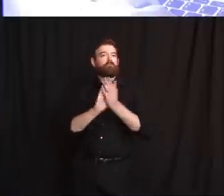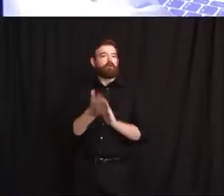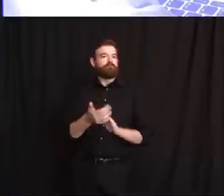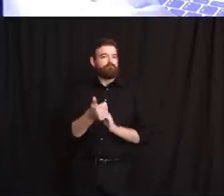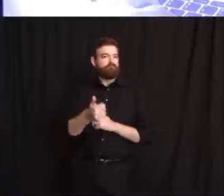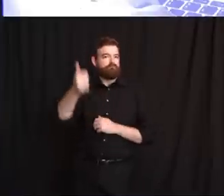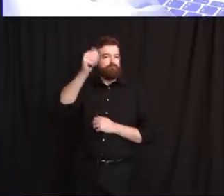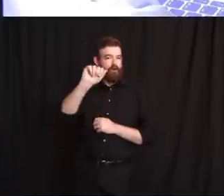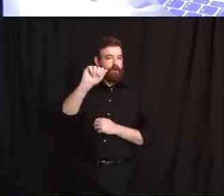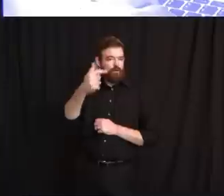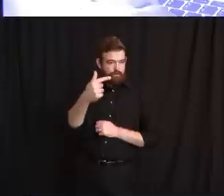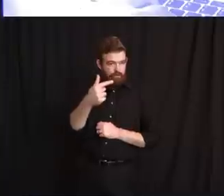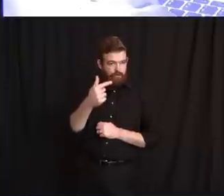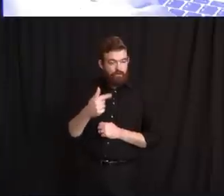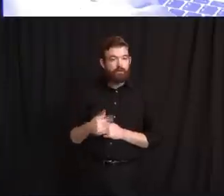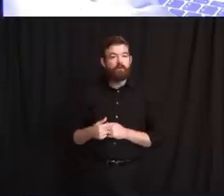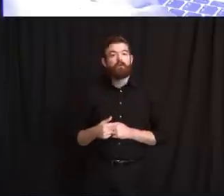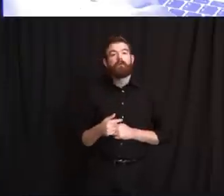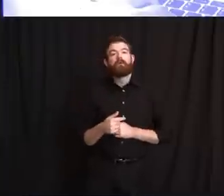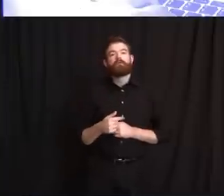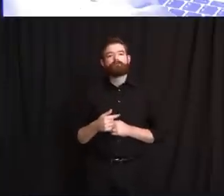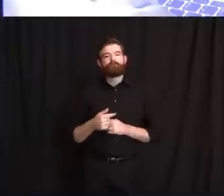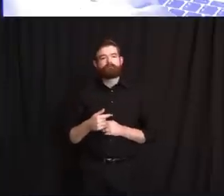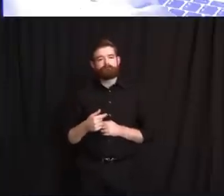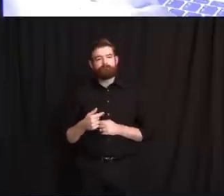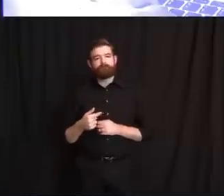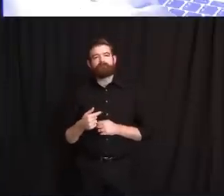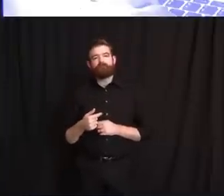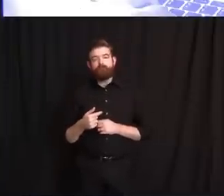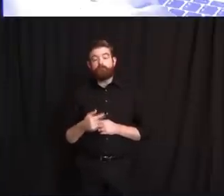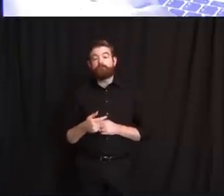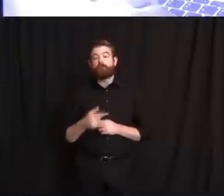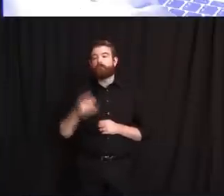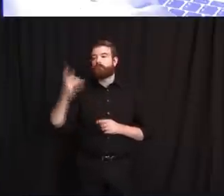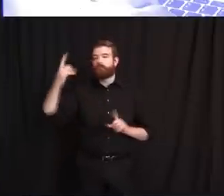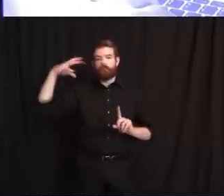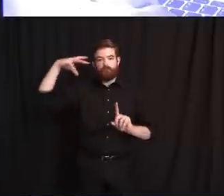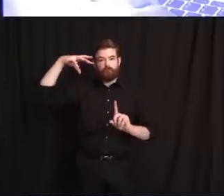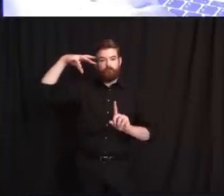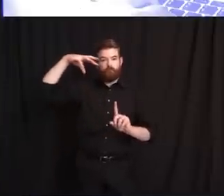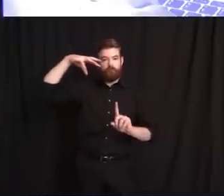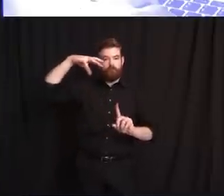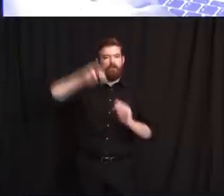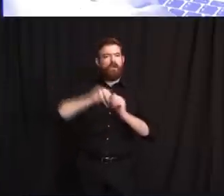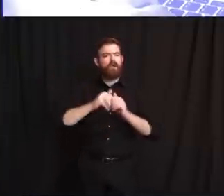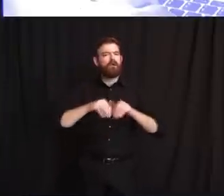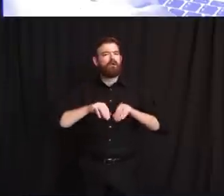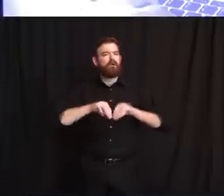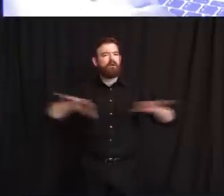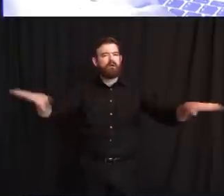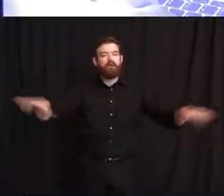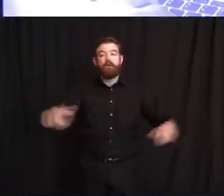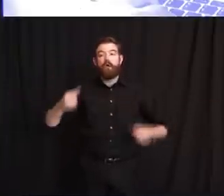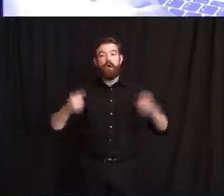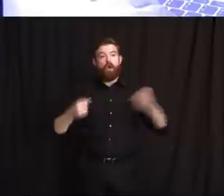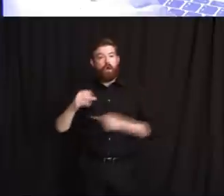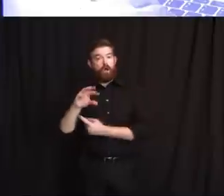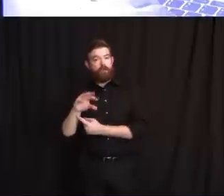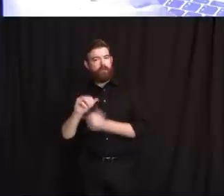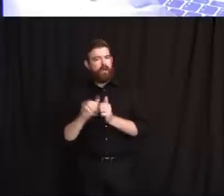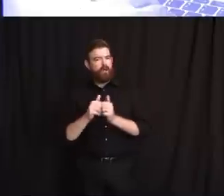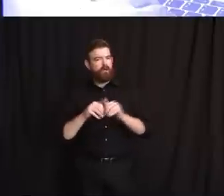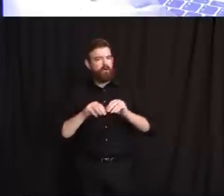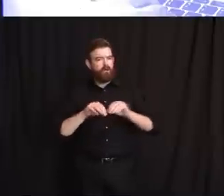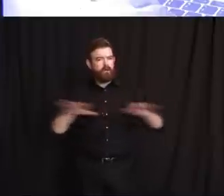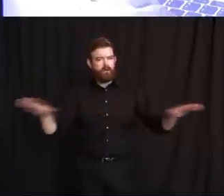In a prior time, we used to hide behind laws and other excuses to not release that. And sitting